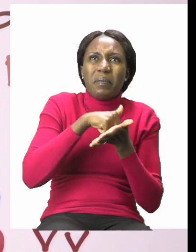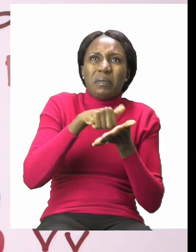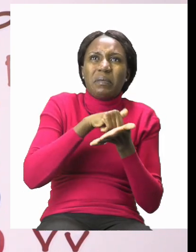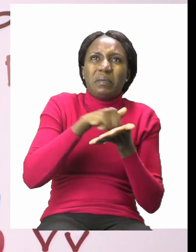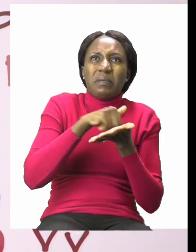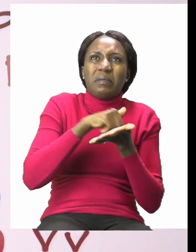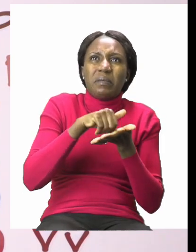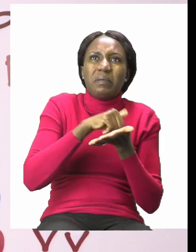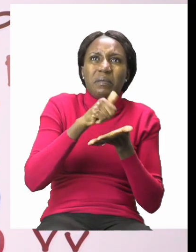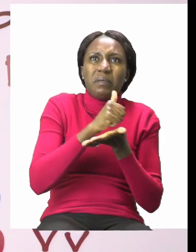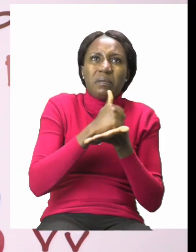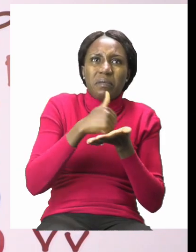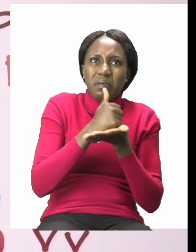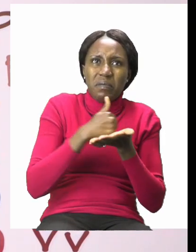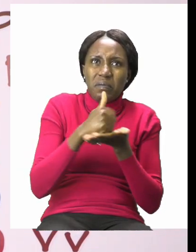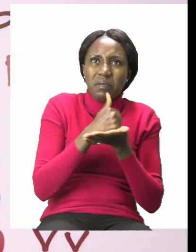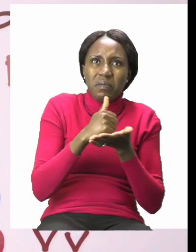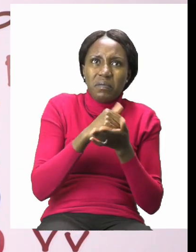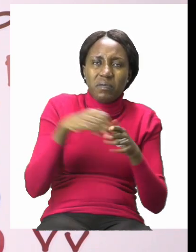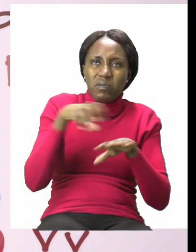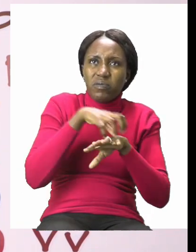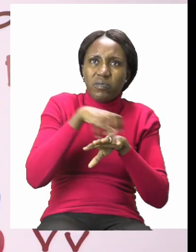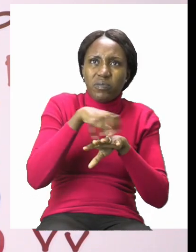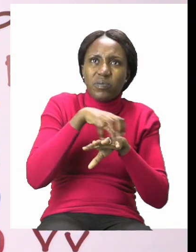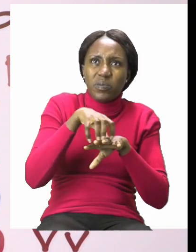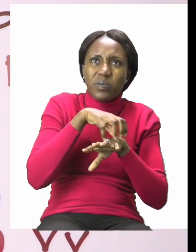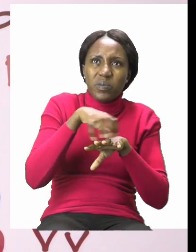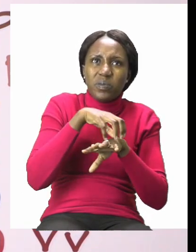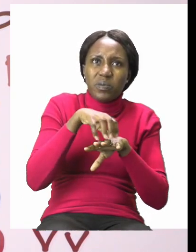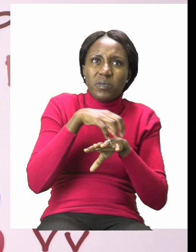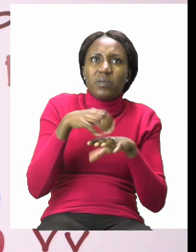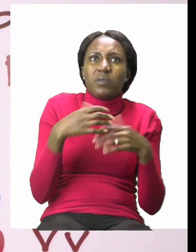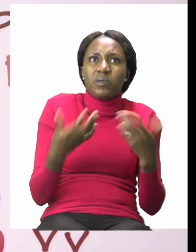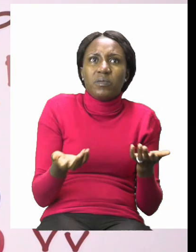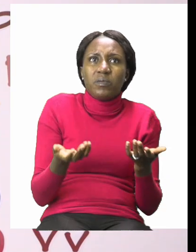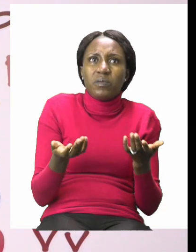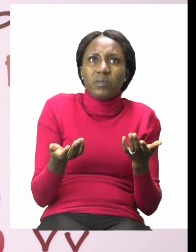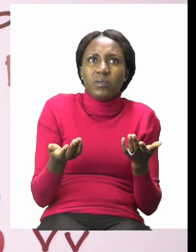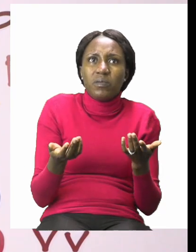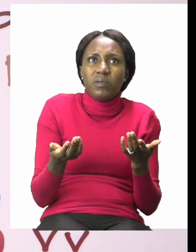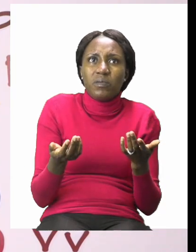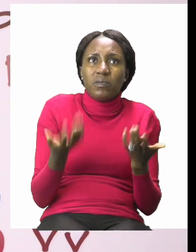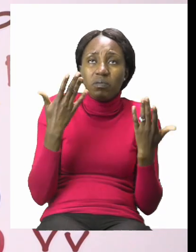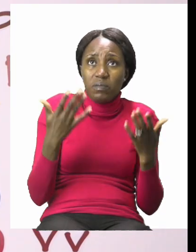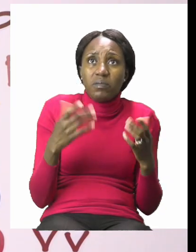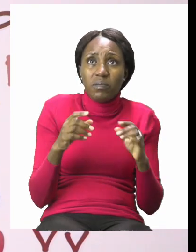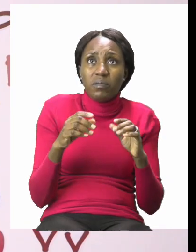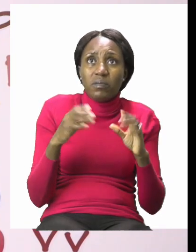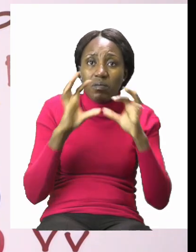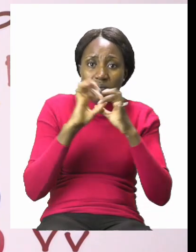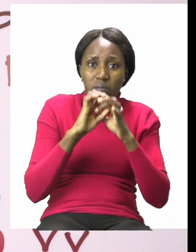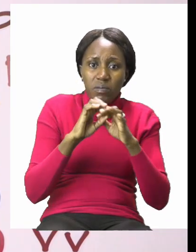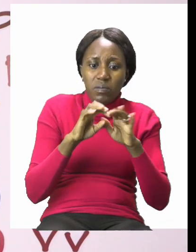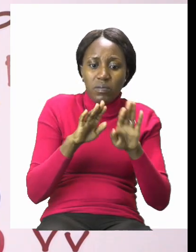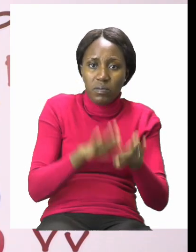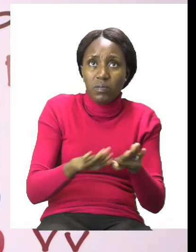brush is used for making sure that the tiles are clean. Now, you can use a brush to